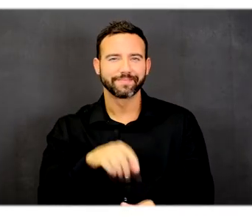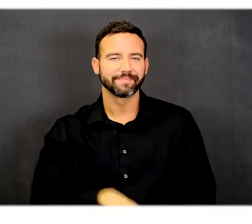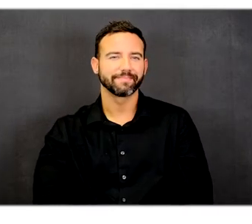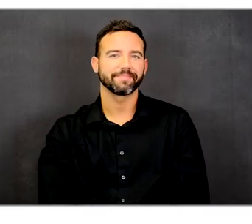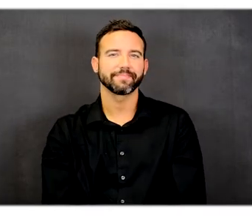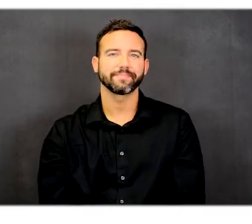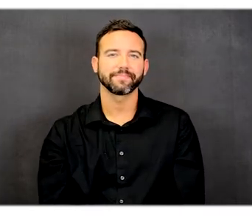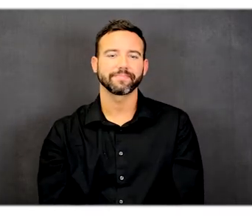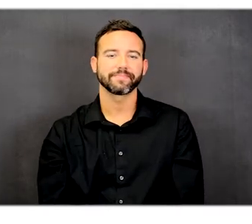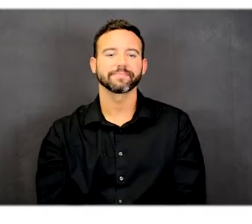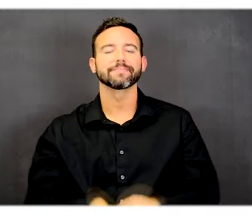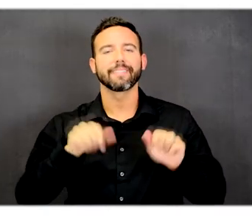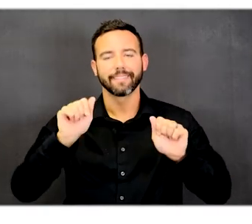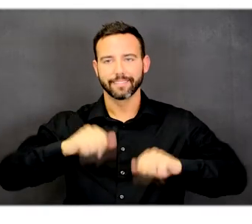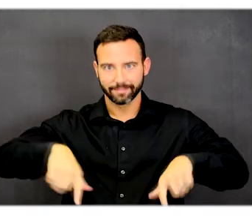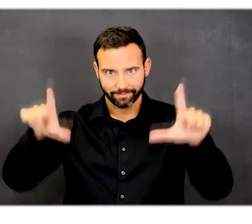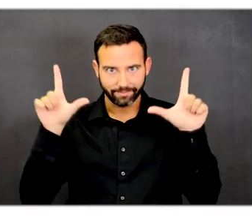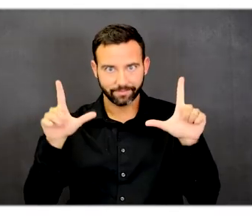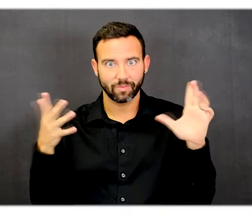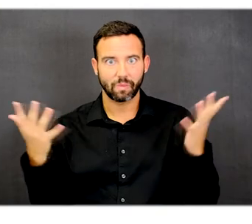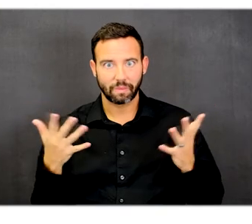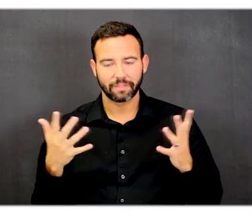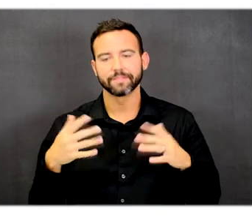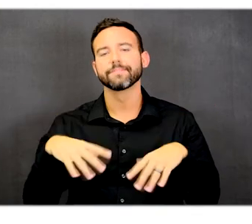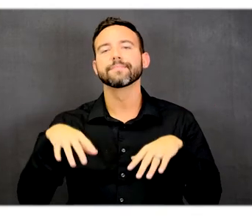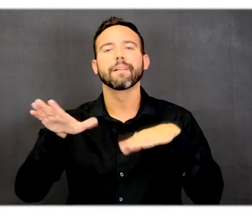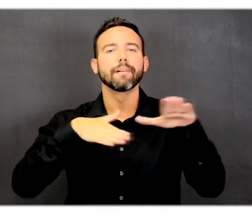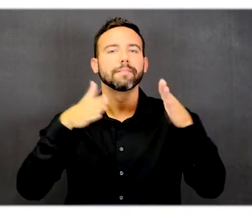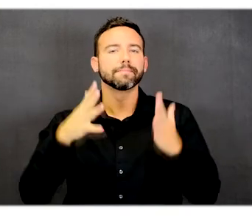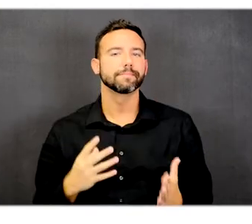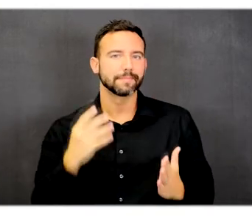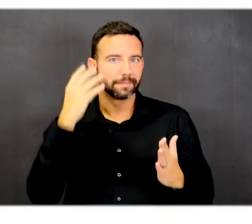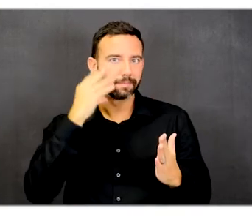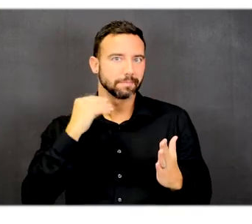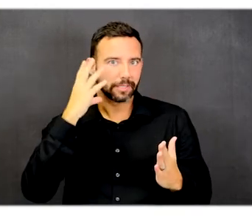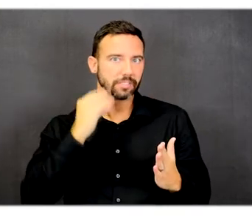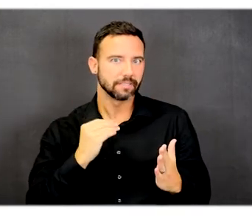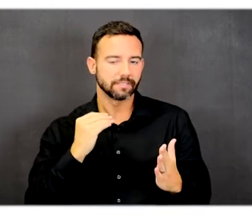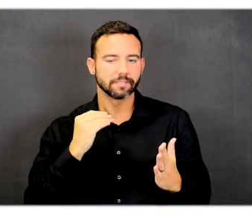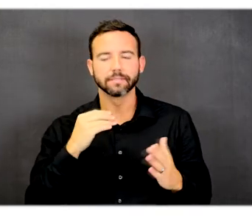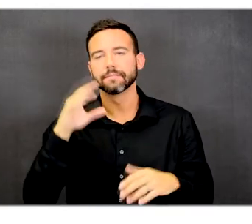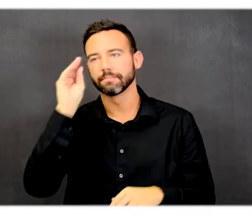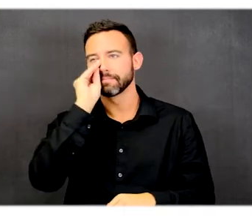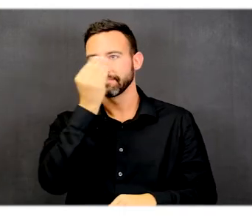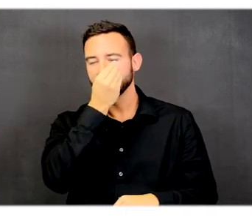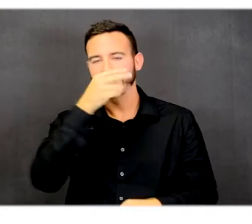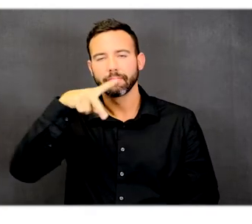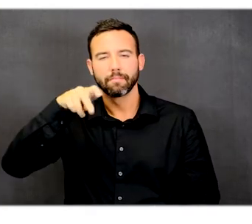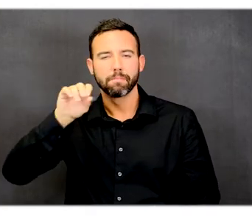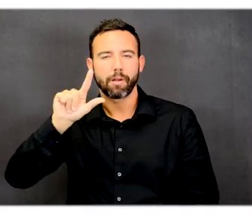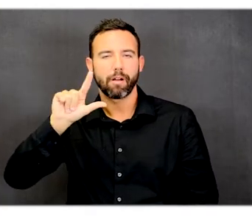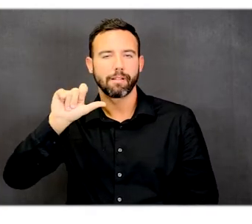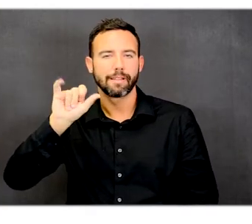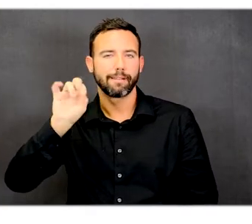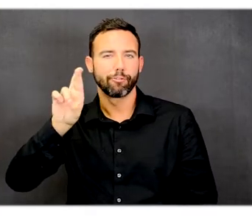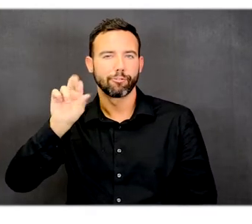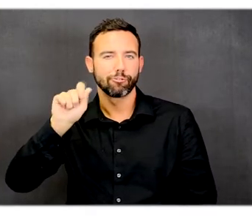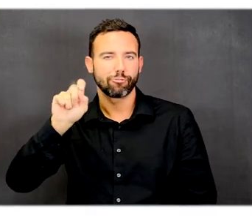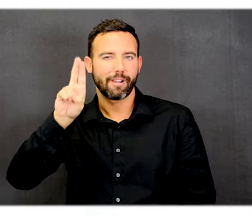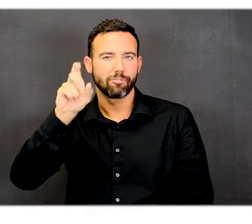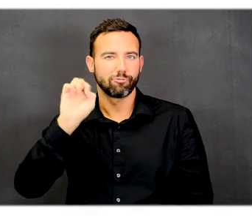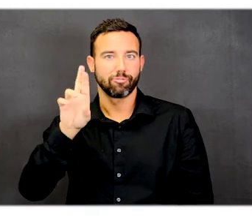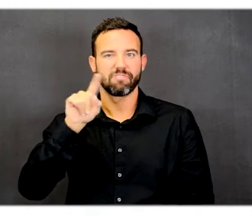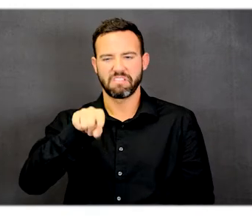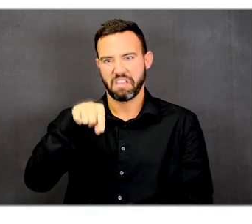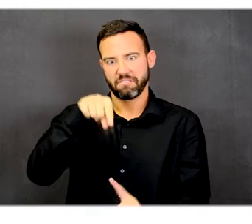On this slide is a diagram of the pedestrian experience pollinator attractor. These are flowery native